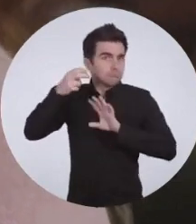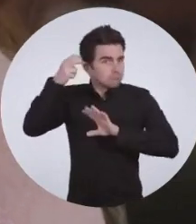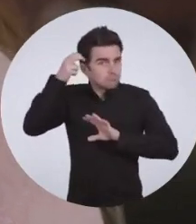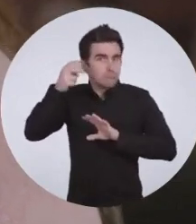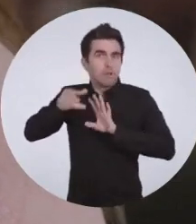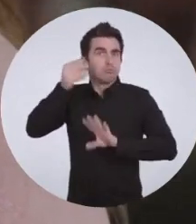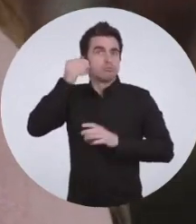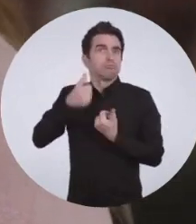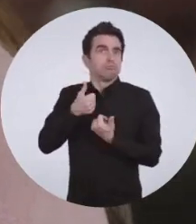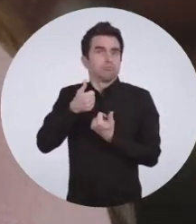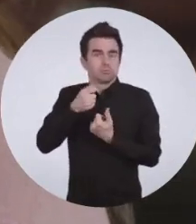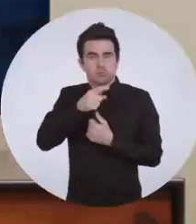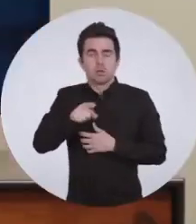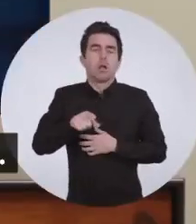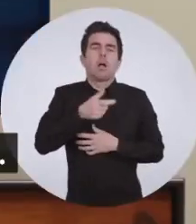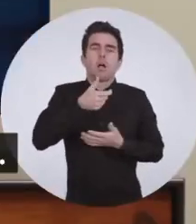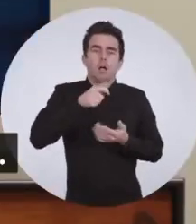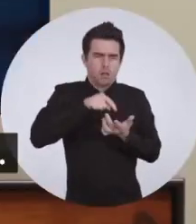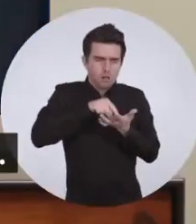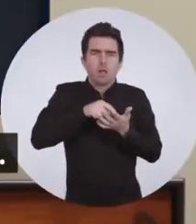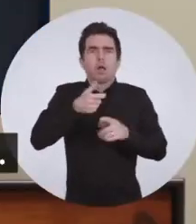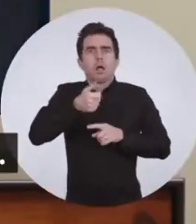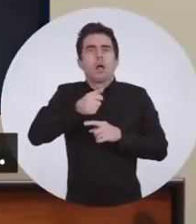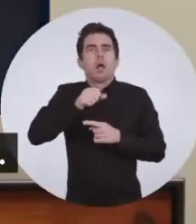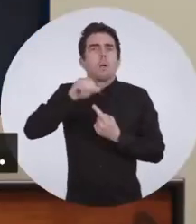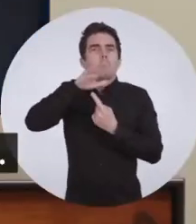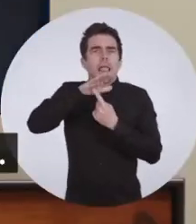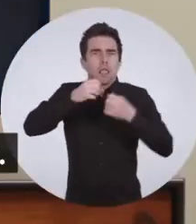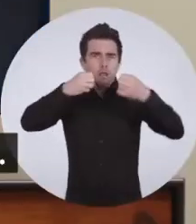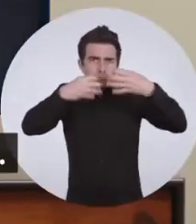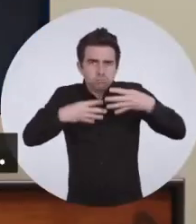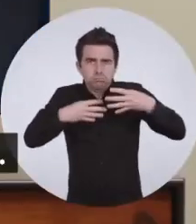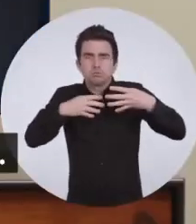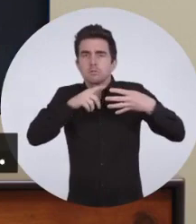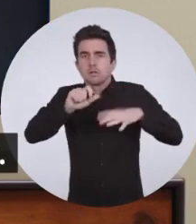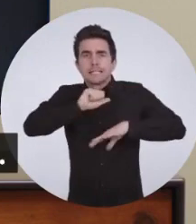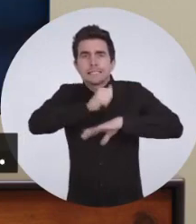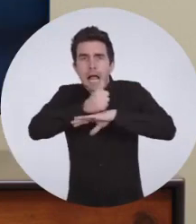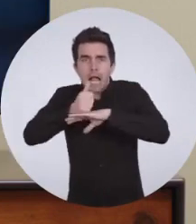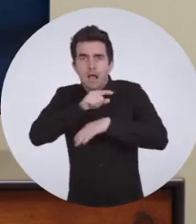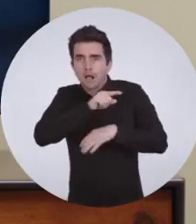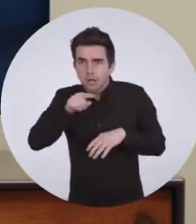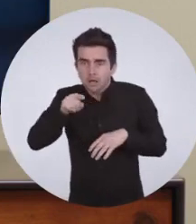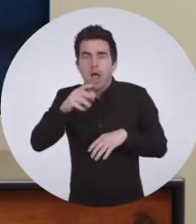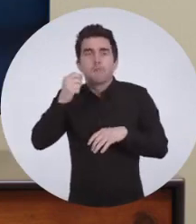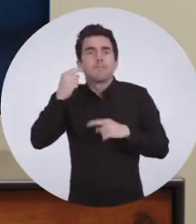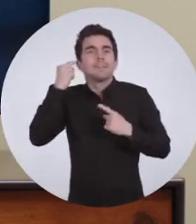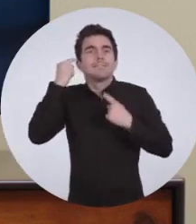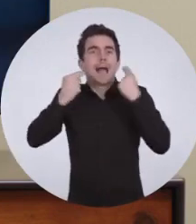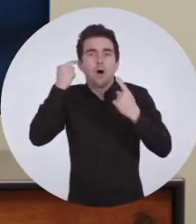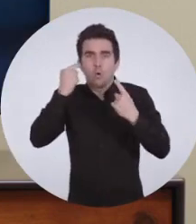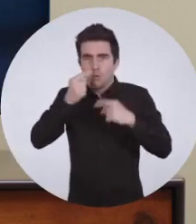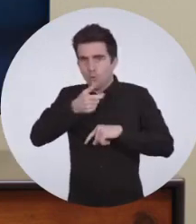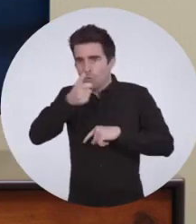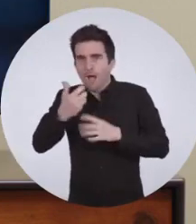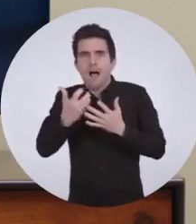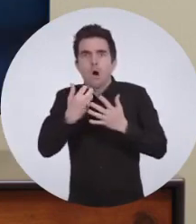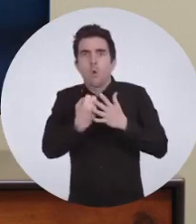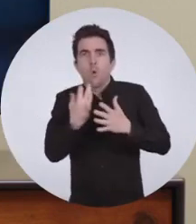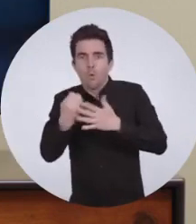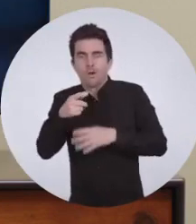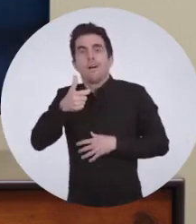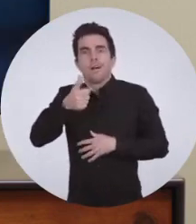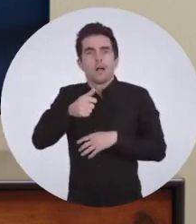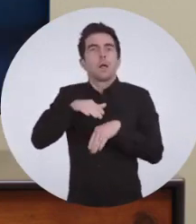using hearing technologies. Click the menu button and select all settings on the most left. Under Sound Output,